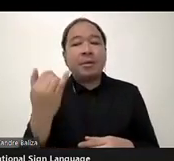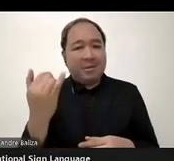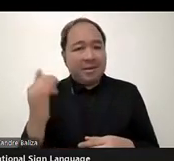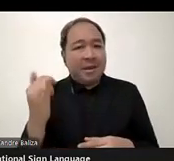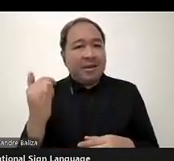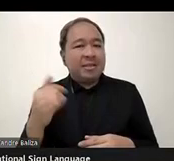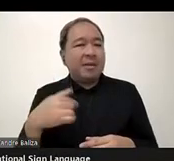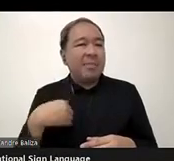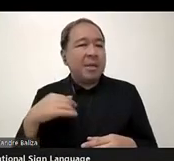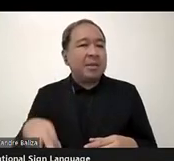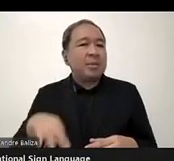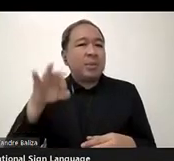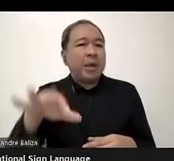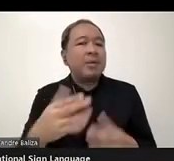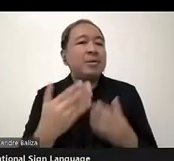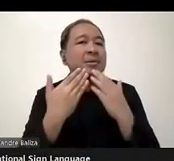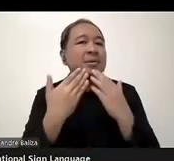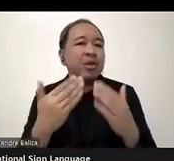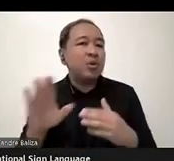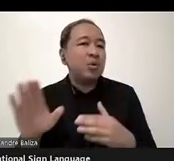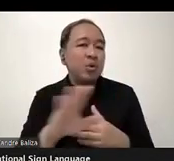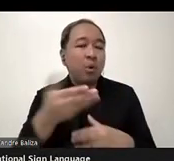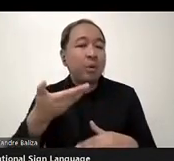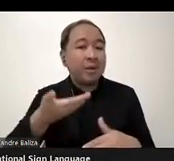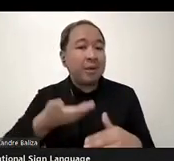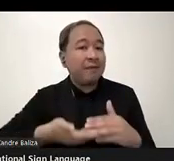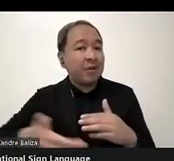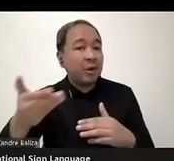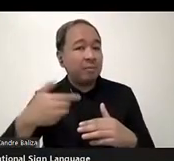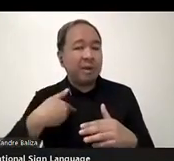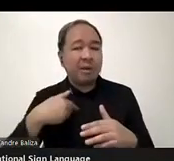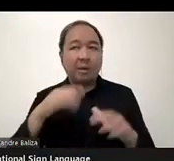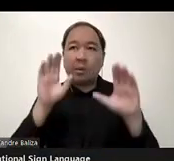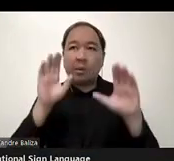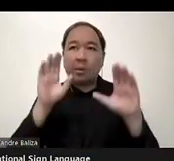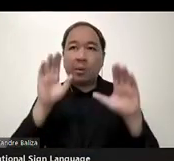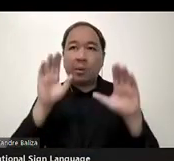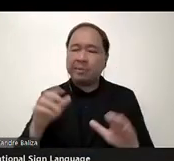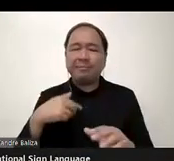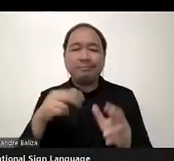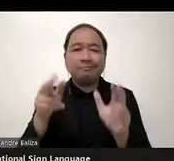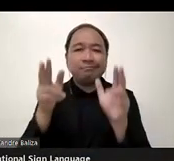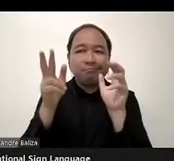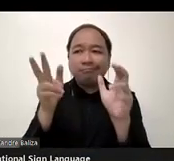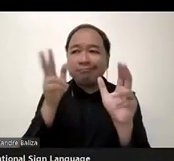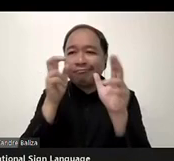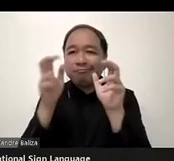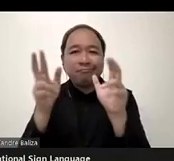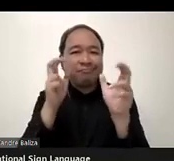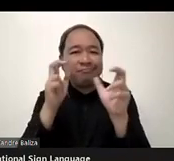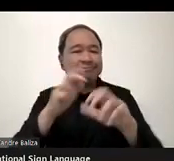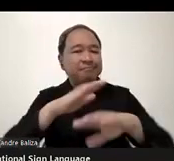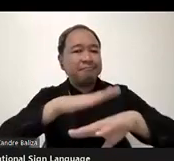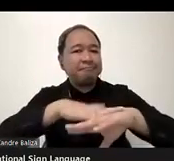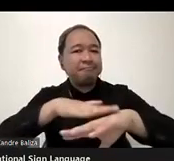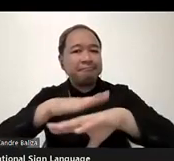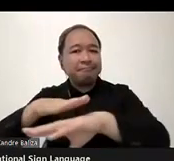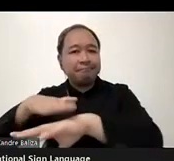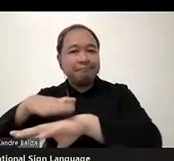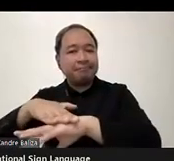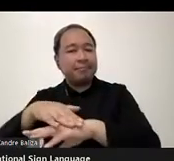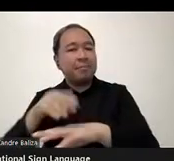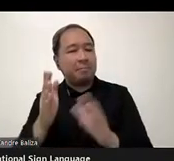invitation, and great to be listening to the reminders about the importance of quality